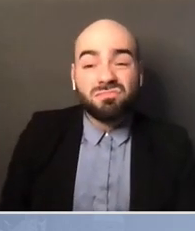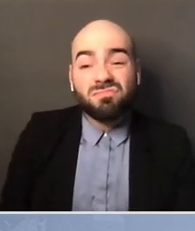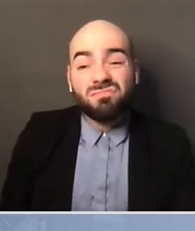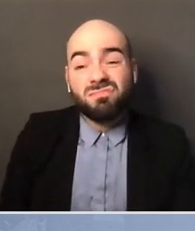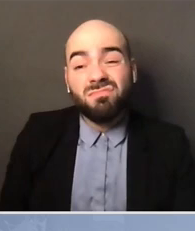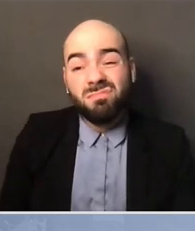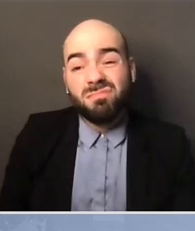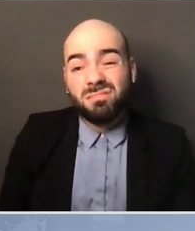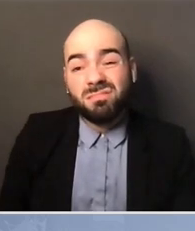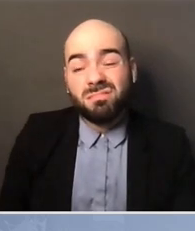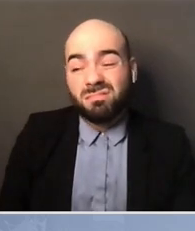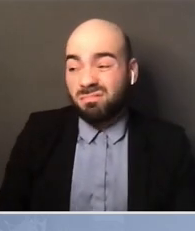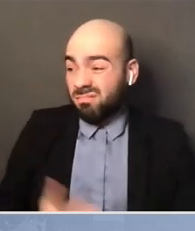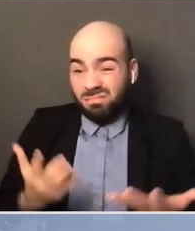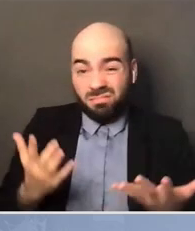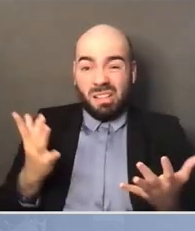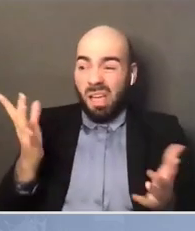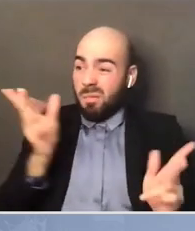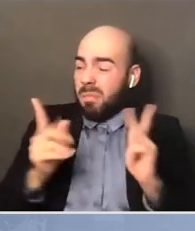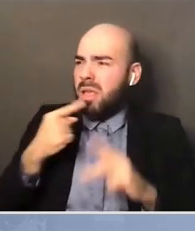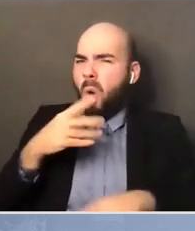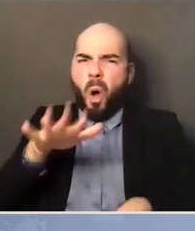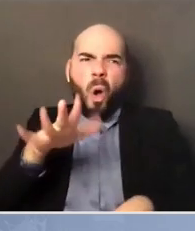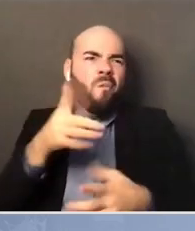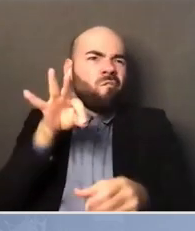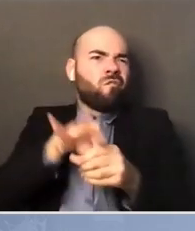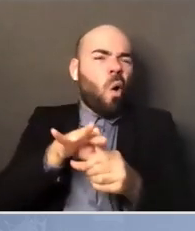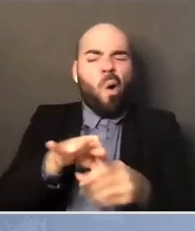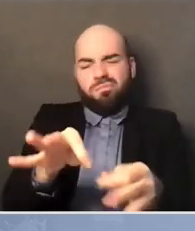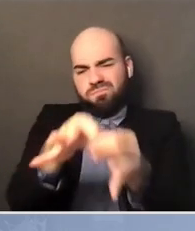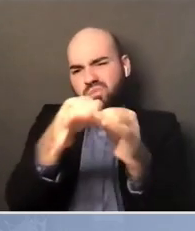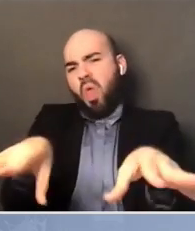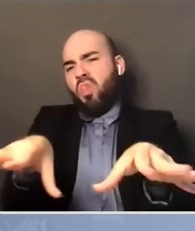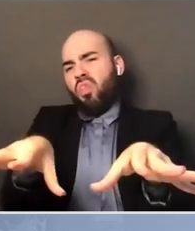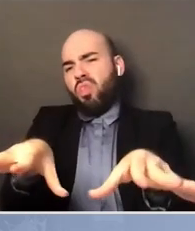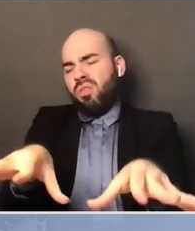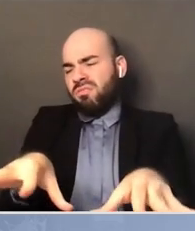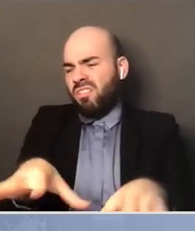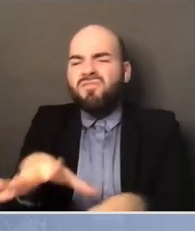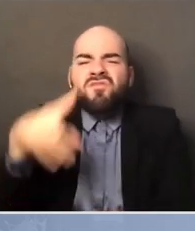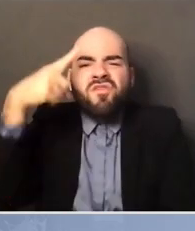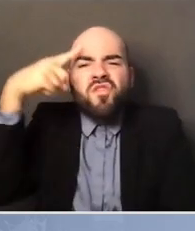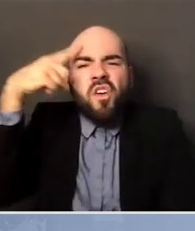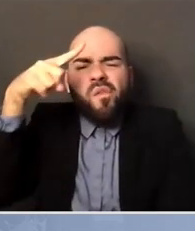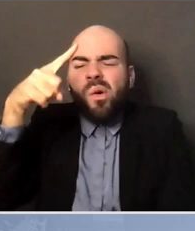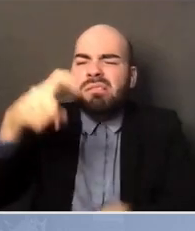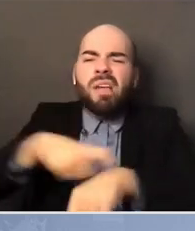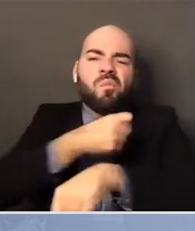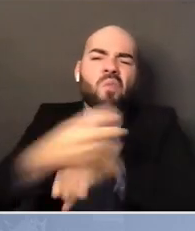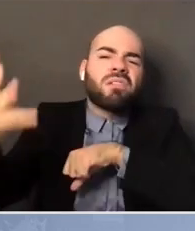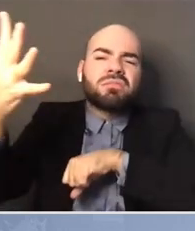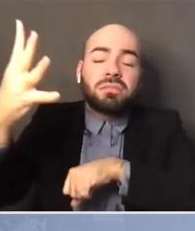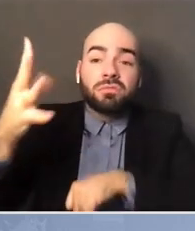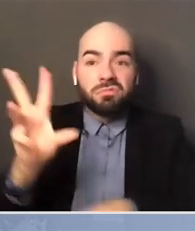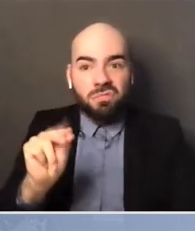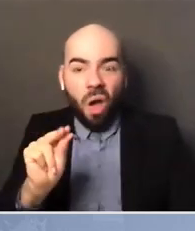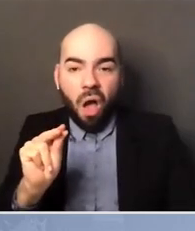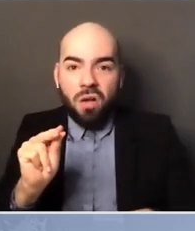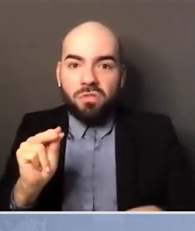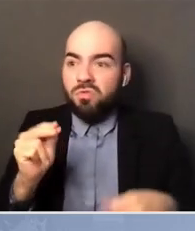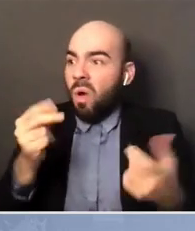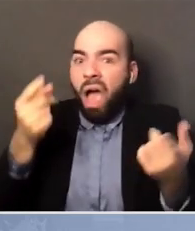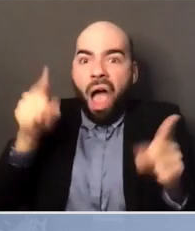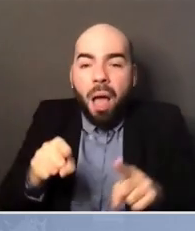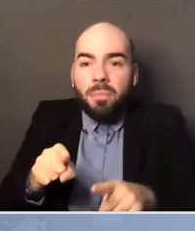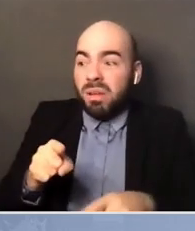When people say voting doesn't make a difference, we've never tried what it would look like if it was 80%